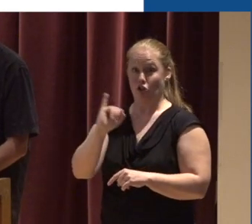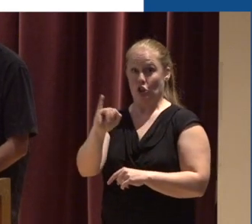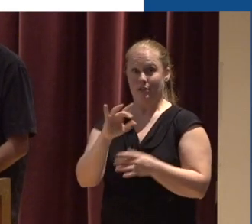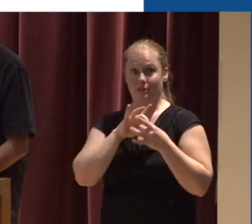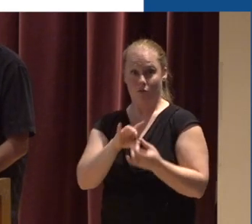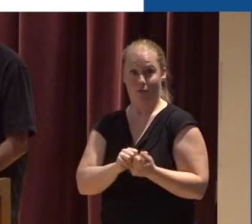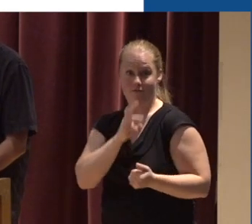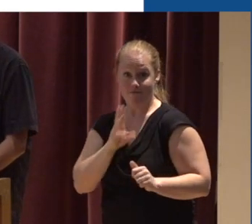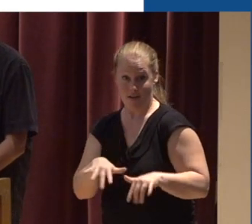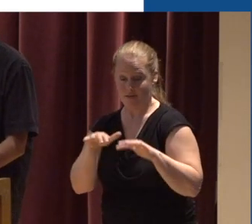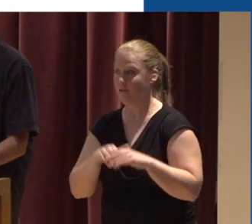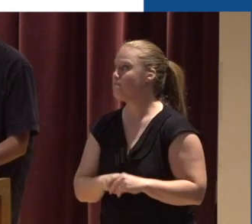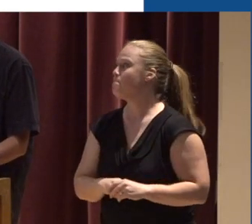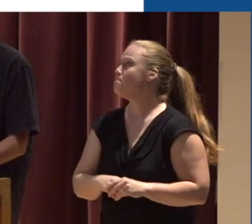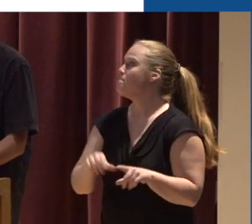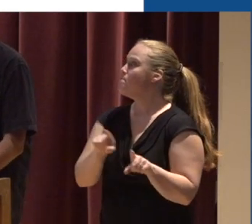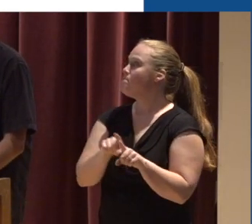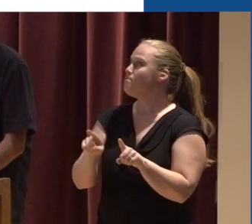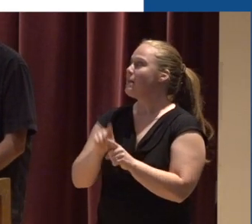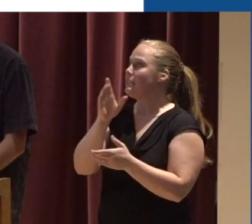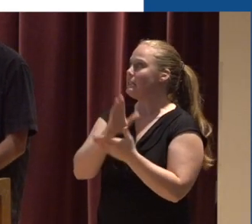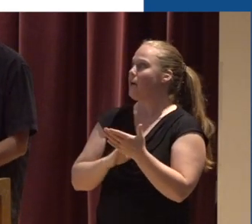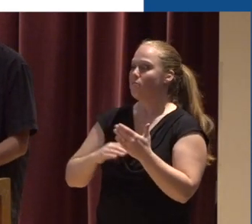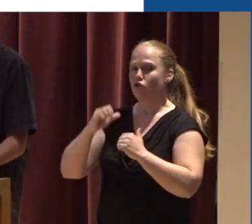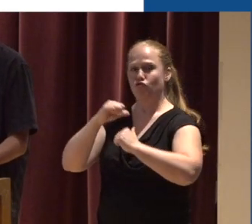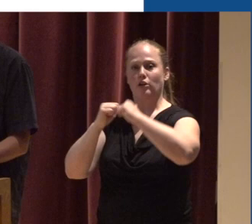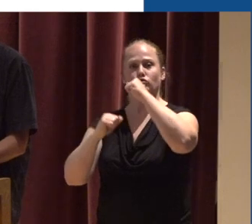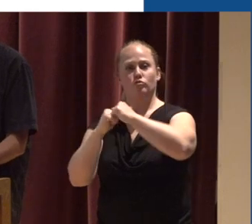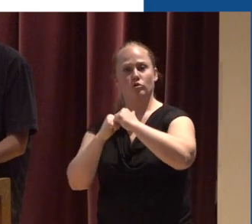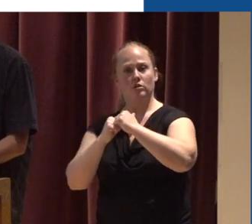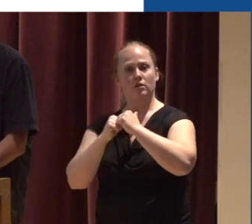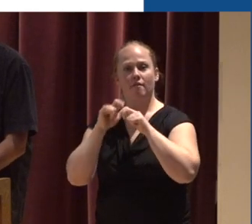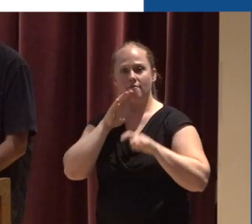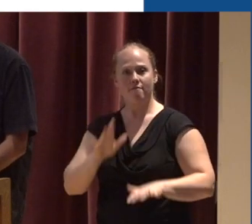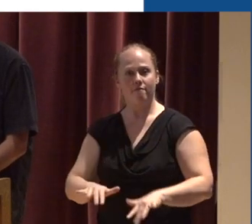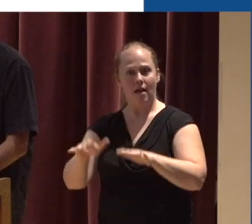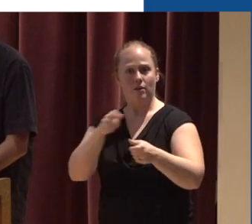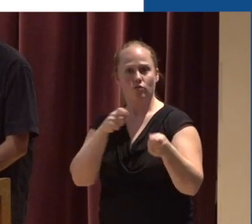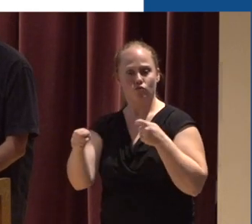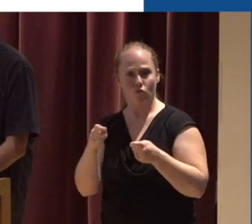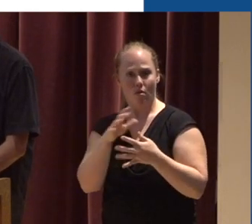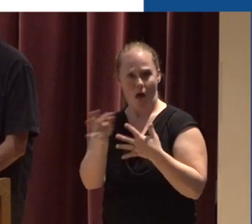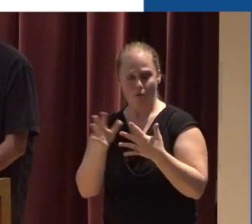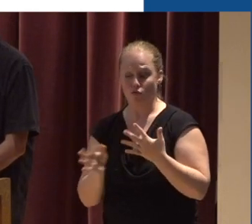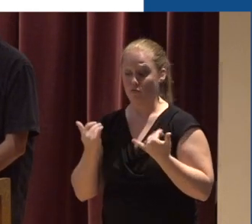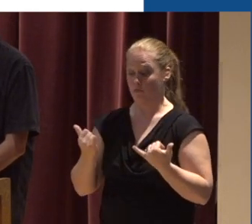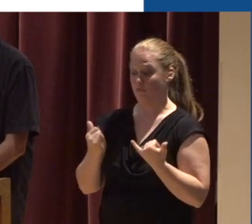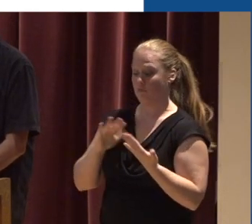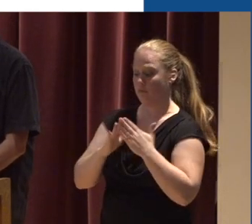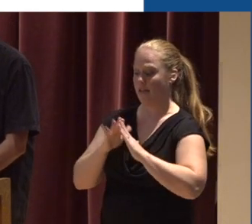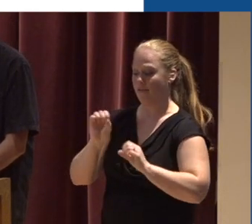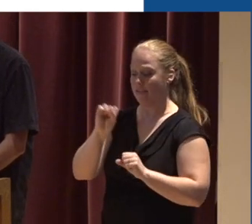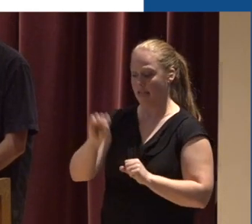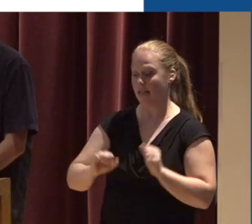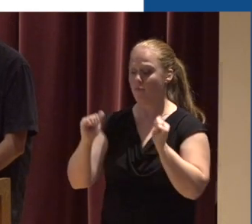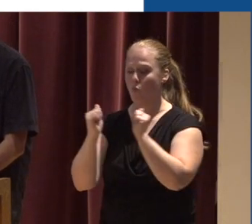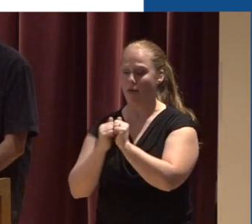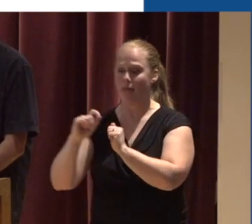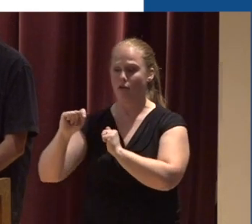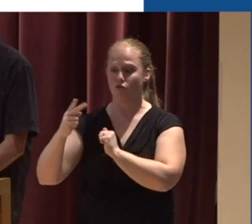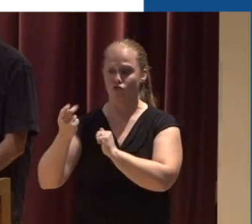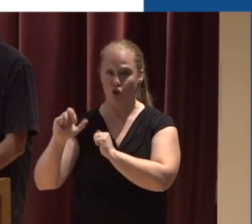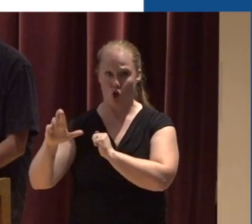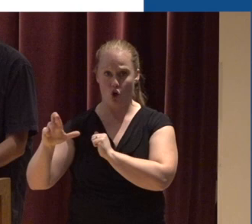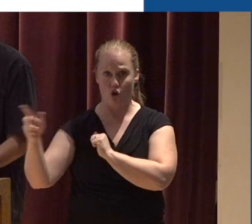also supports future structural flood control options Right now the city of Salem is in cooperation with the city of Turner Working